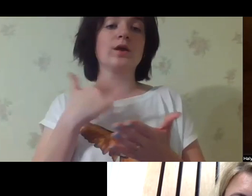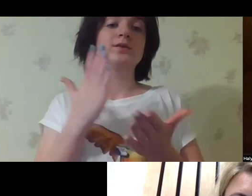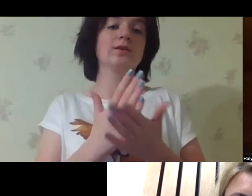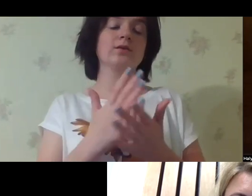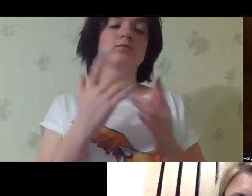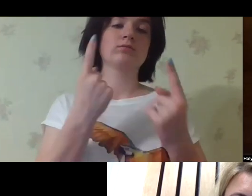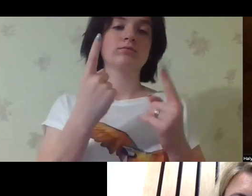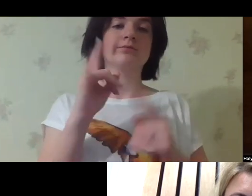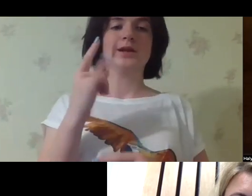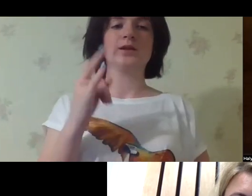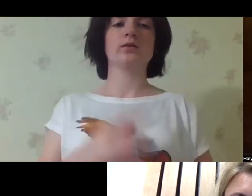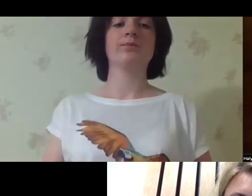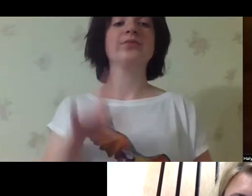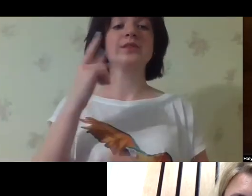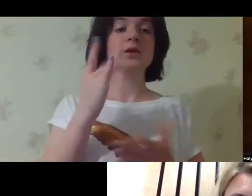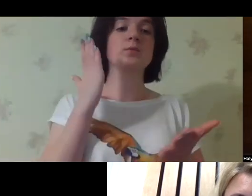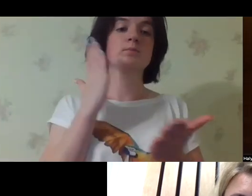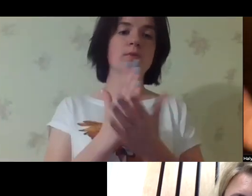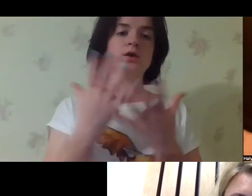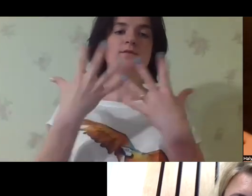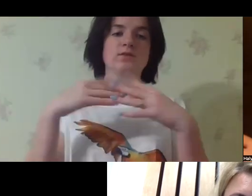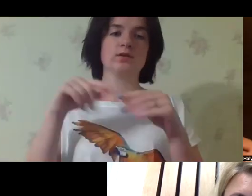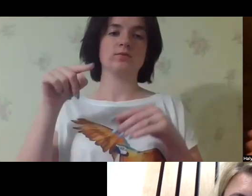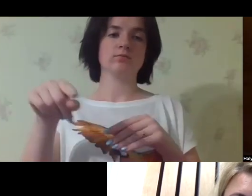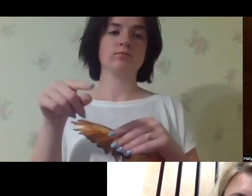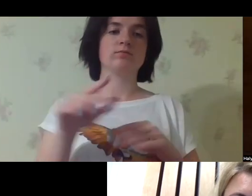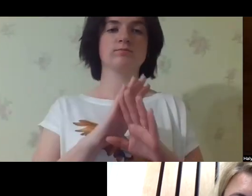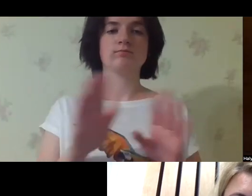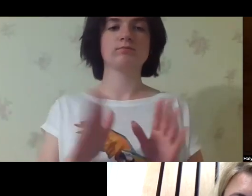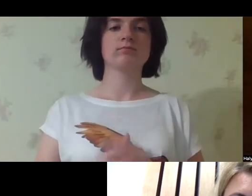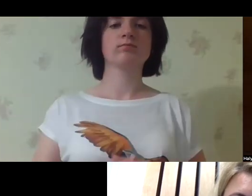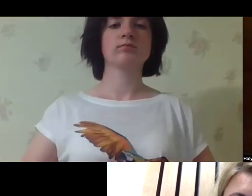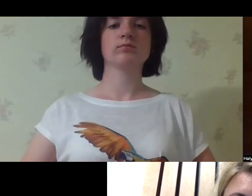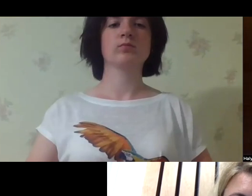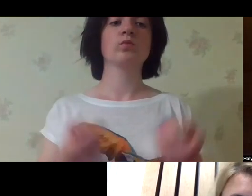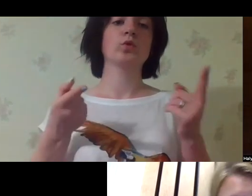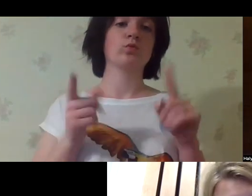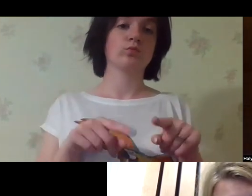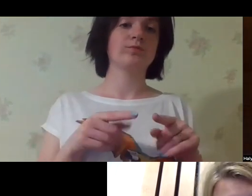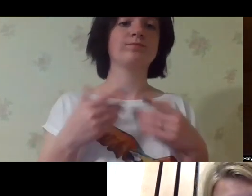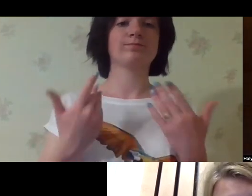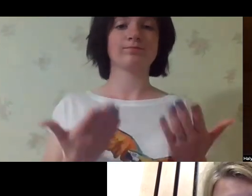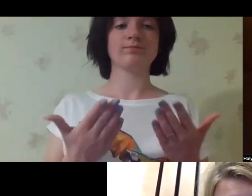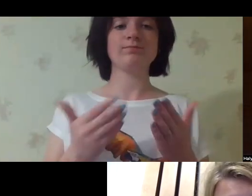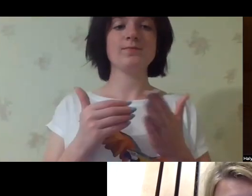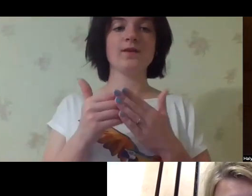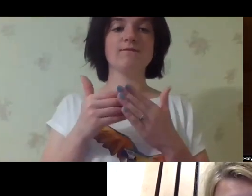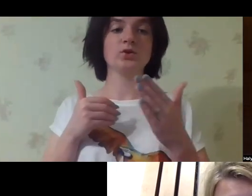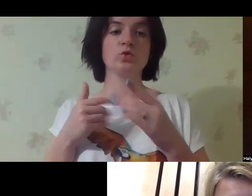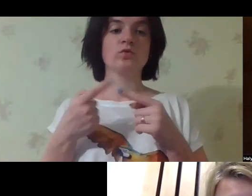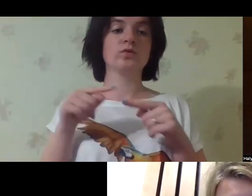hand, we need to understand what the priority is. Child is a priority. The child must be in the family. It's the axiom.